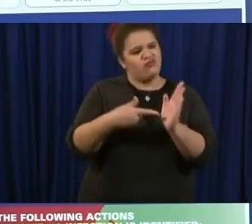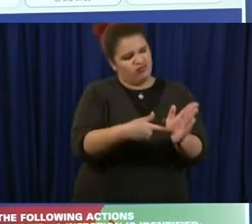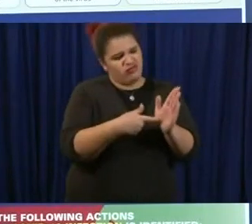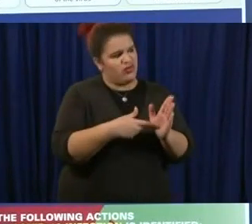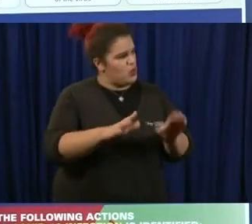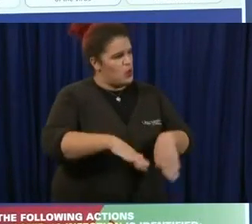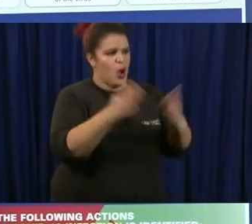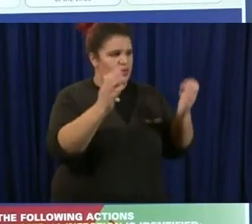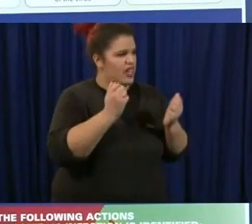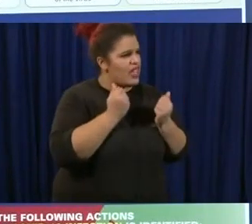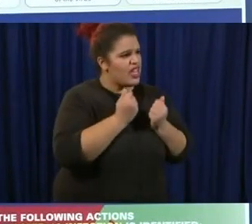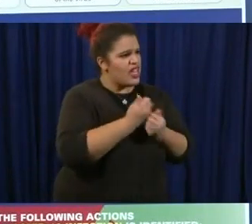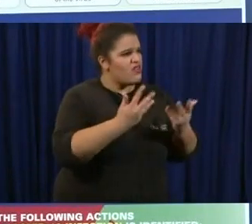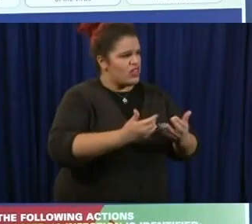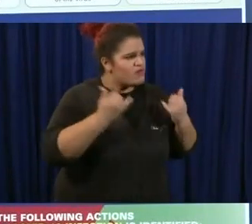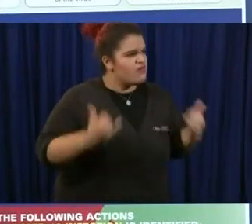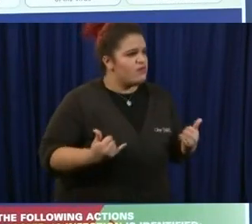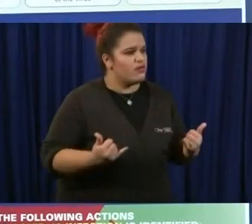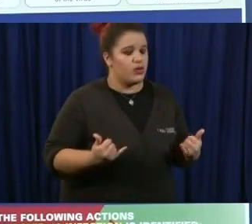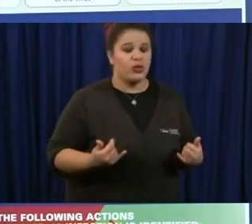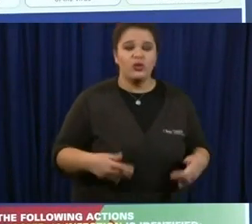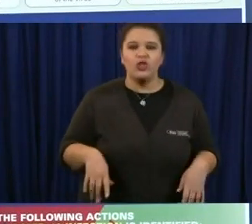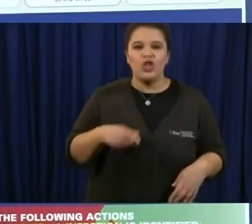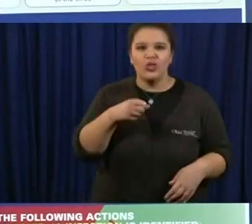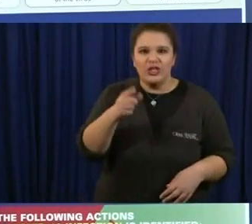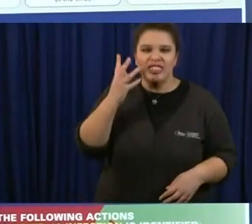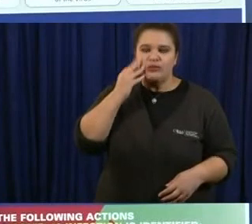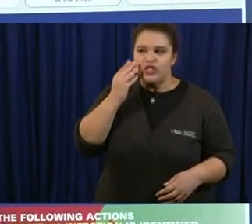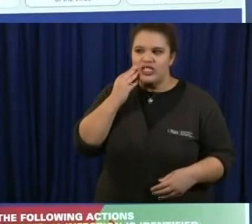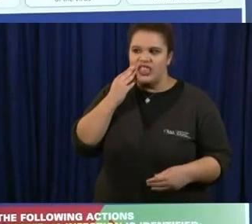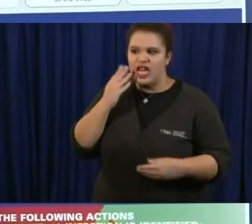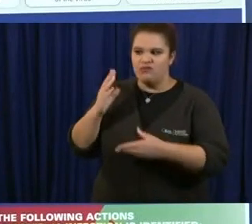and what's the rationale of waiting two more weeks to open retail